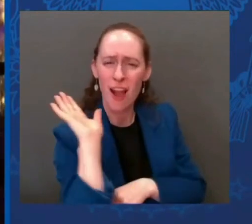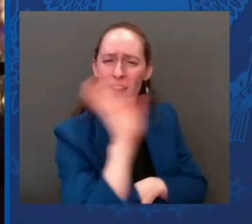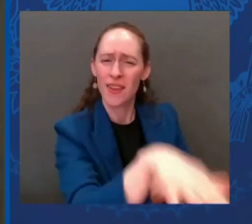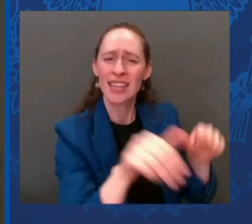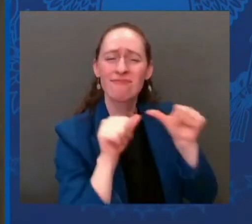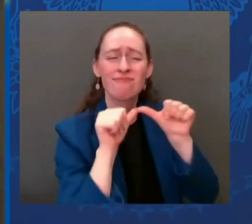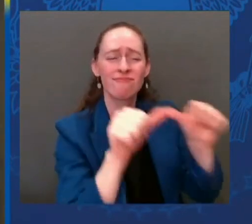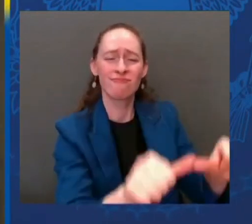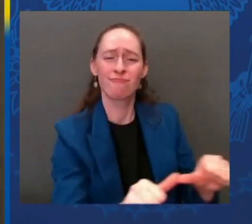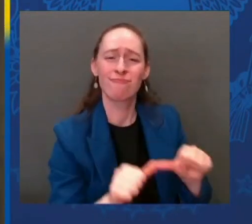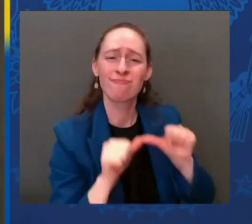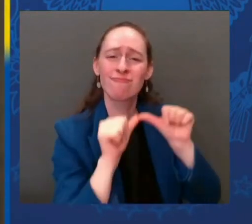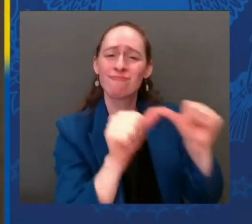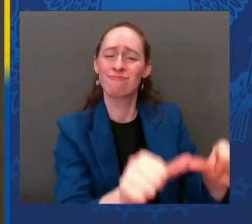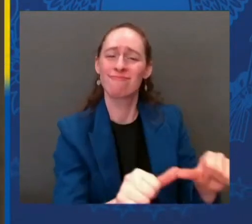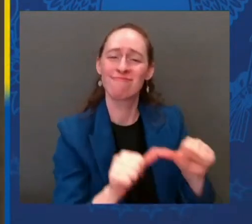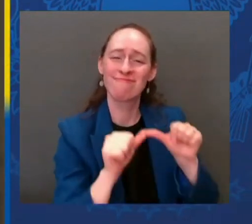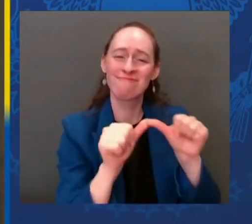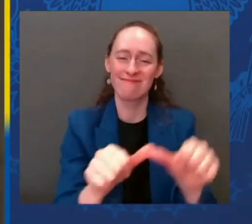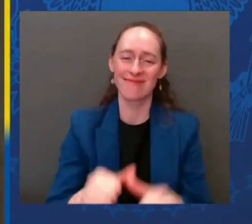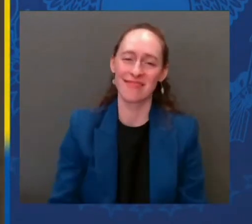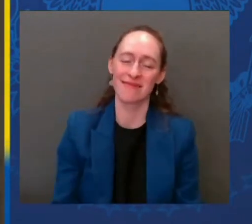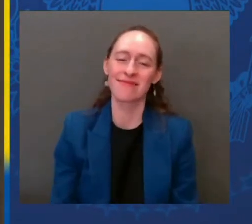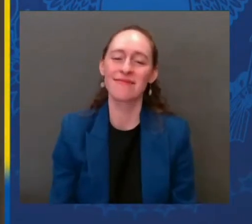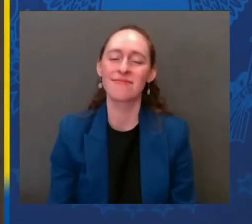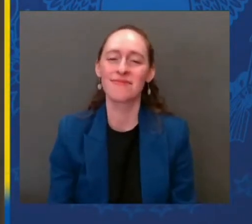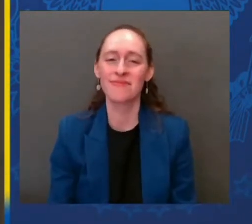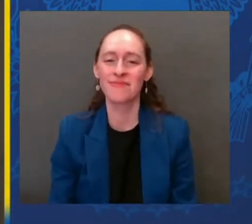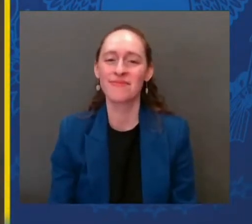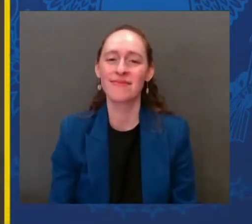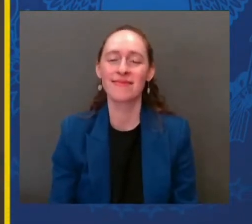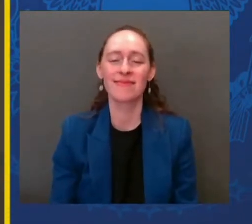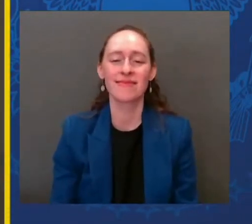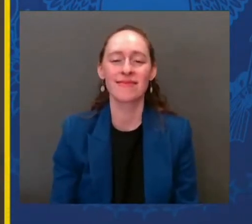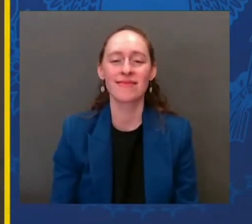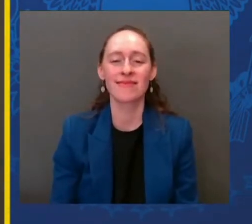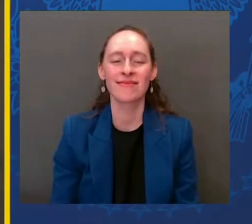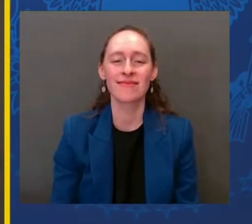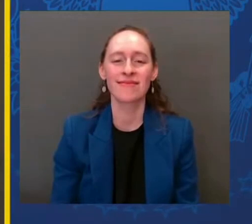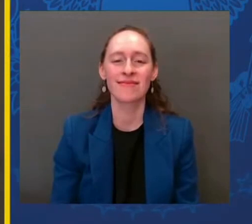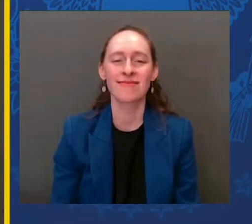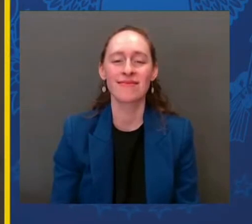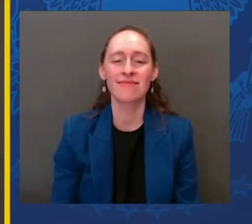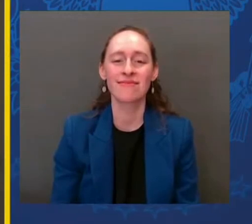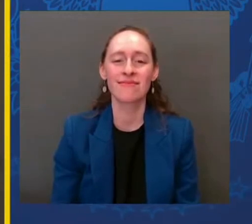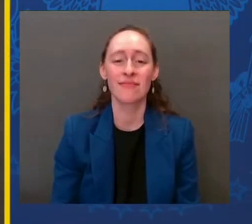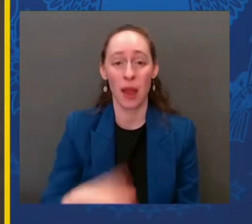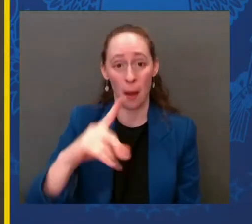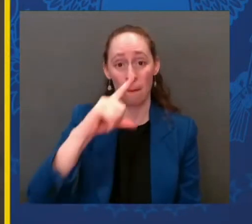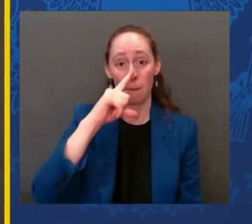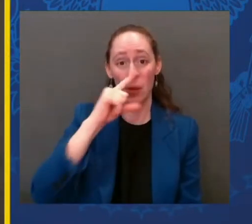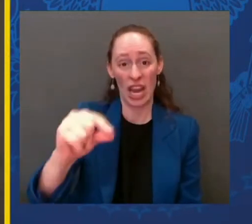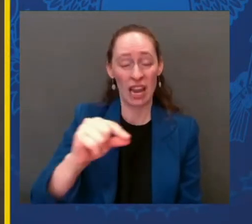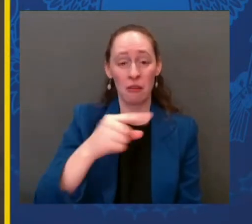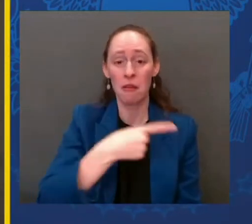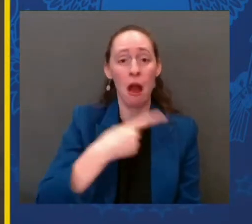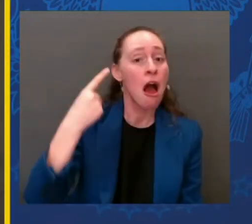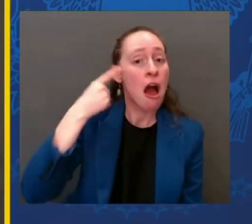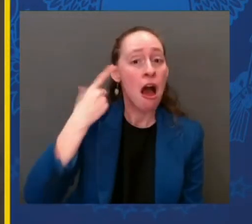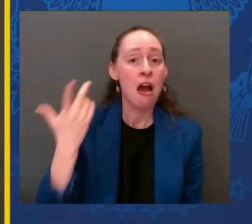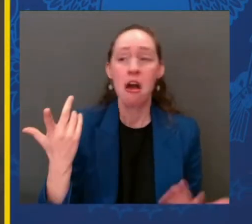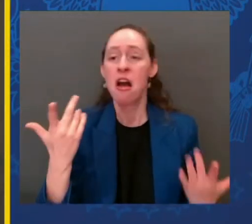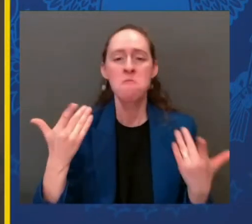When President Putin ordered his tanks to roll in Ukraine, he thought we would roll over. He was